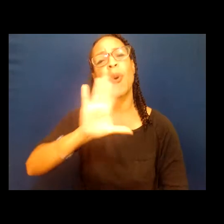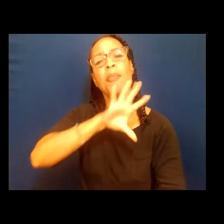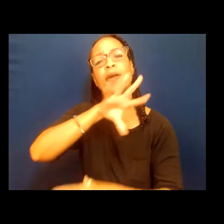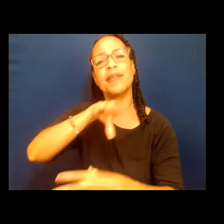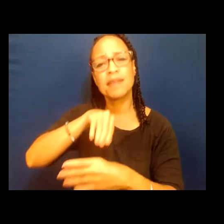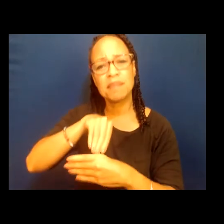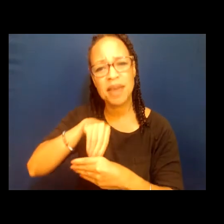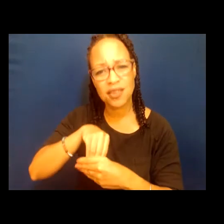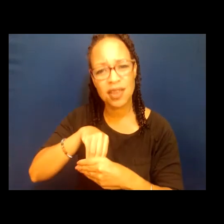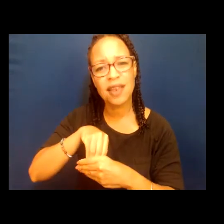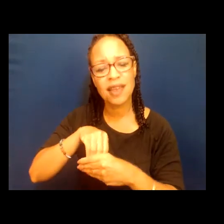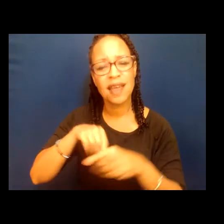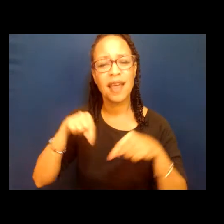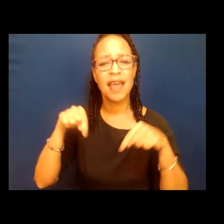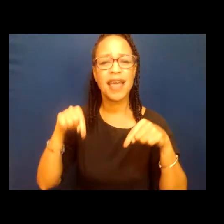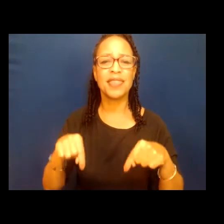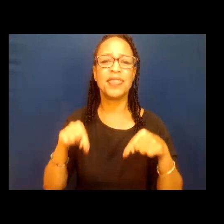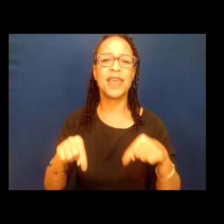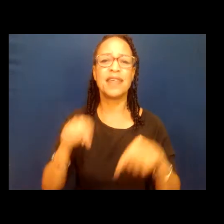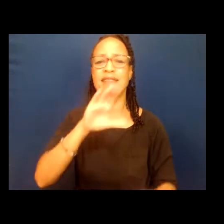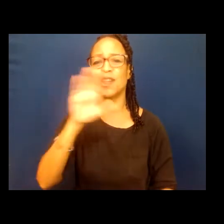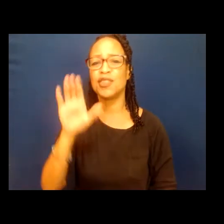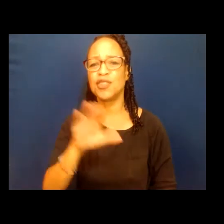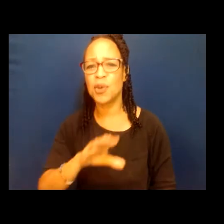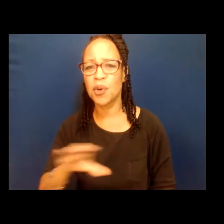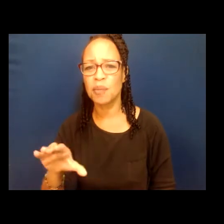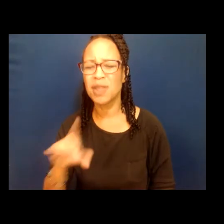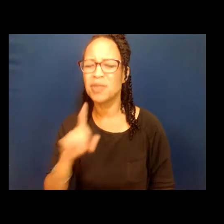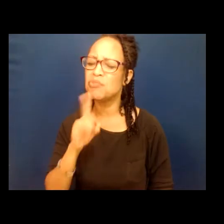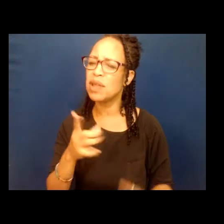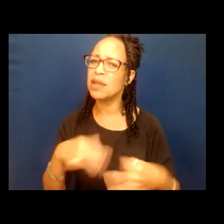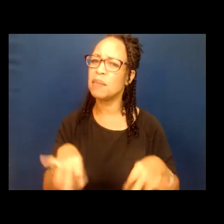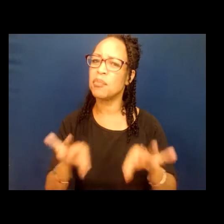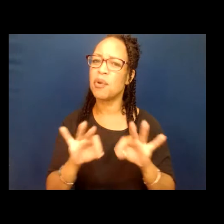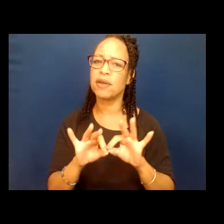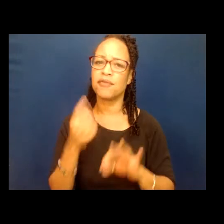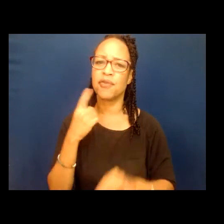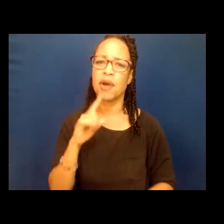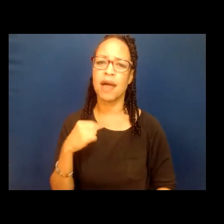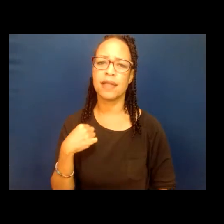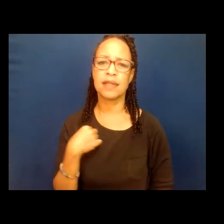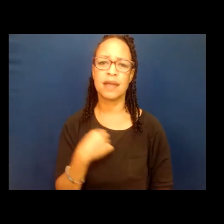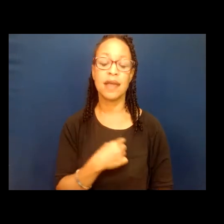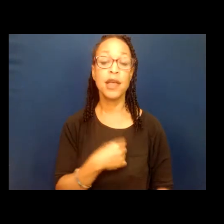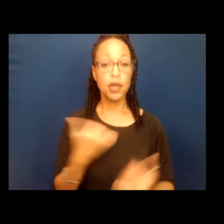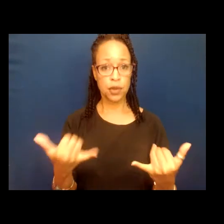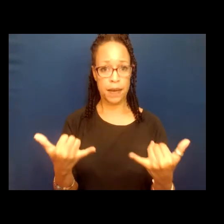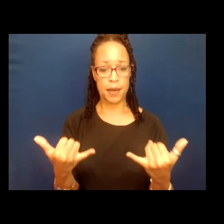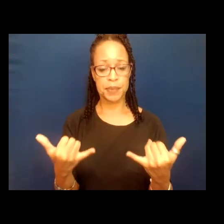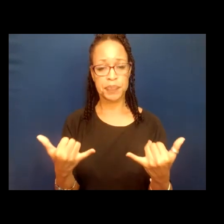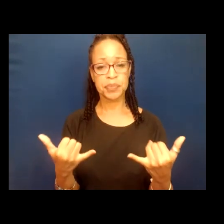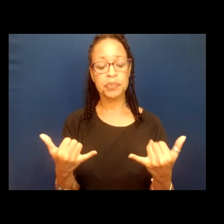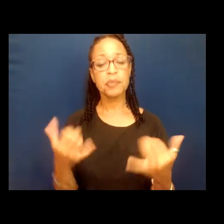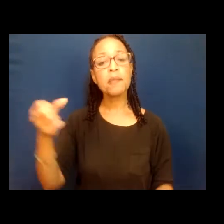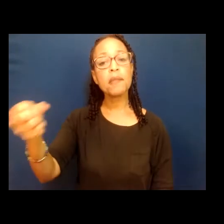Zoom tan crucial para nosotros. Y ahora me gustaría traer otra vez a